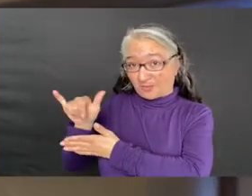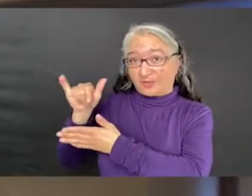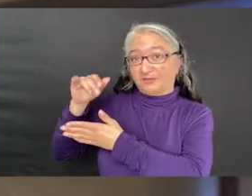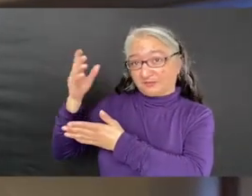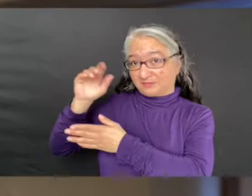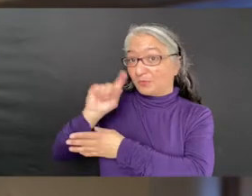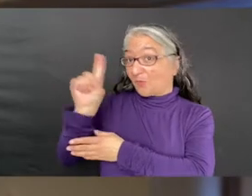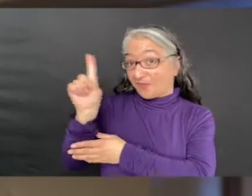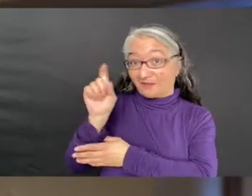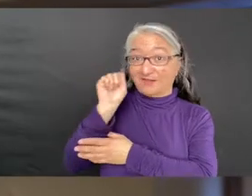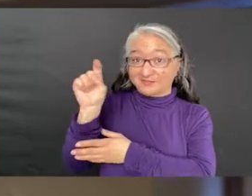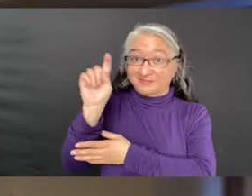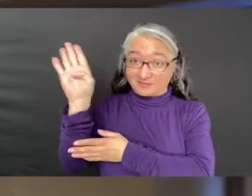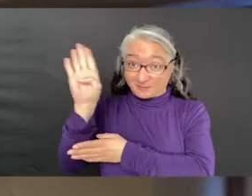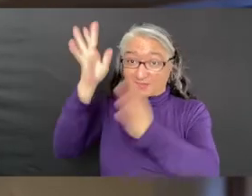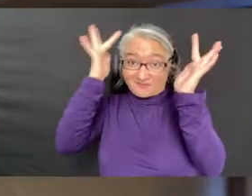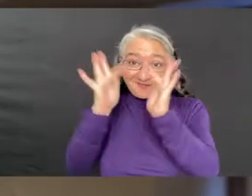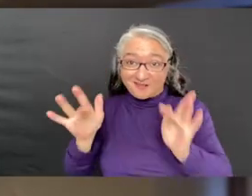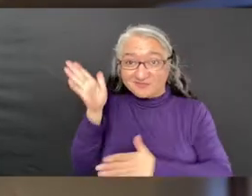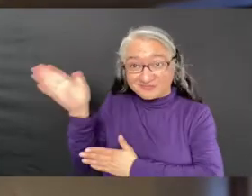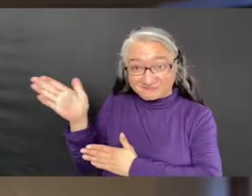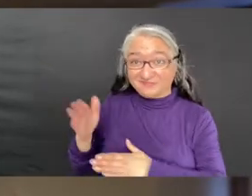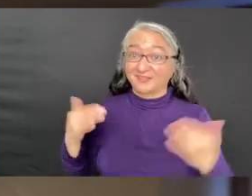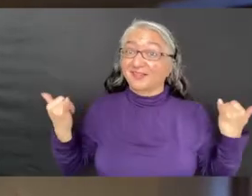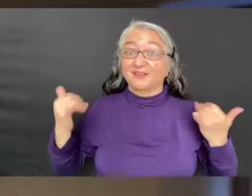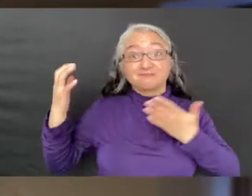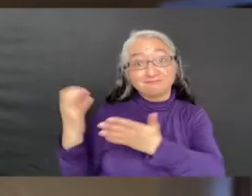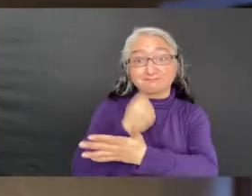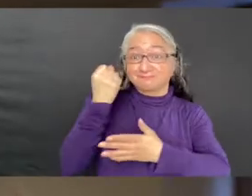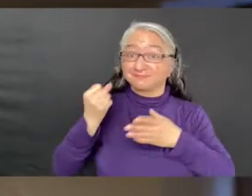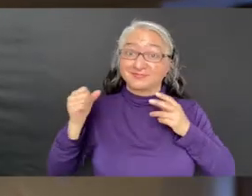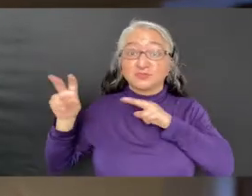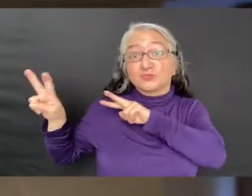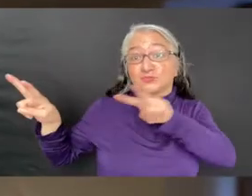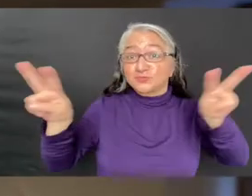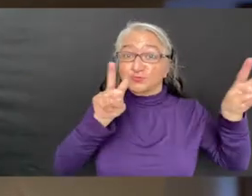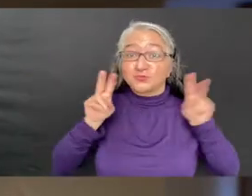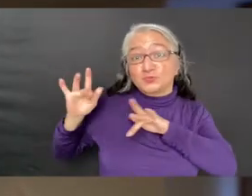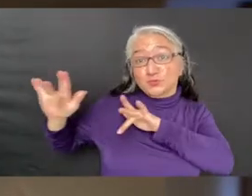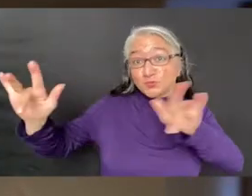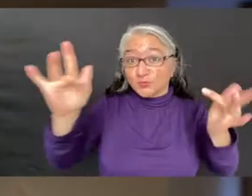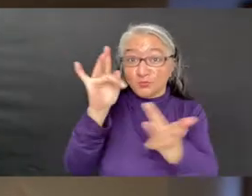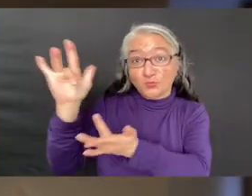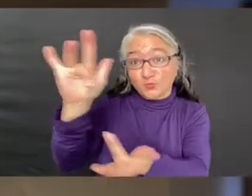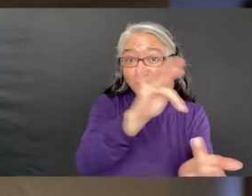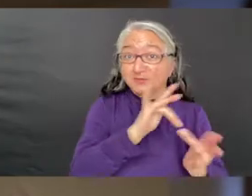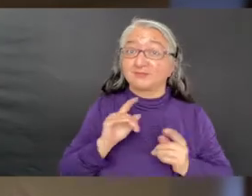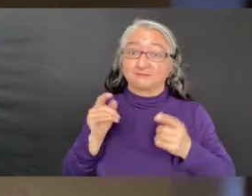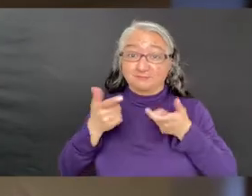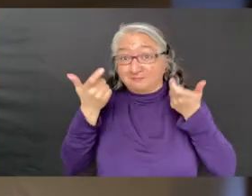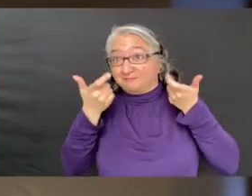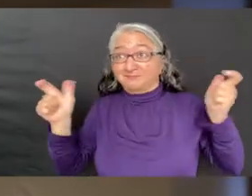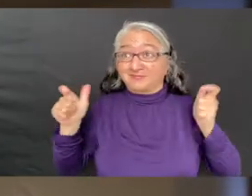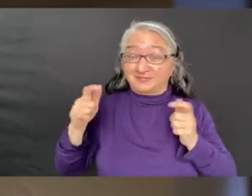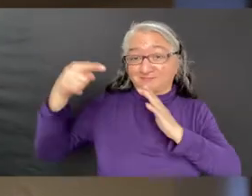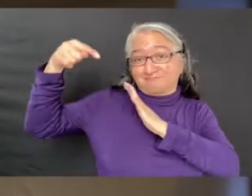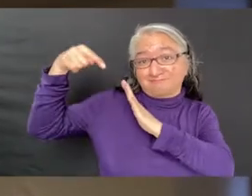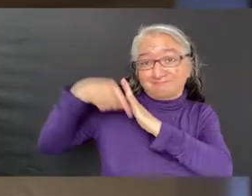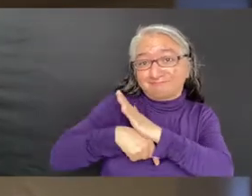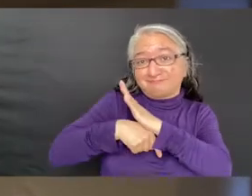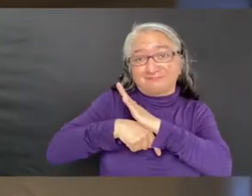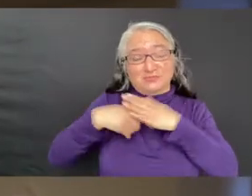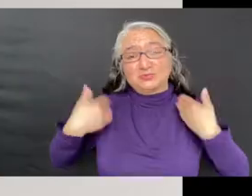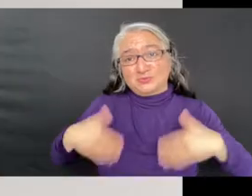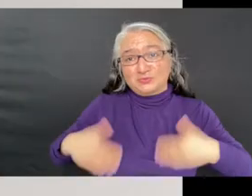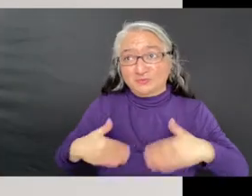Today I'm going to take you for a tour of our current show, which is called Language of Detail. It features the work of three artists,